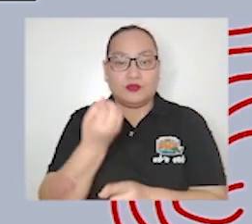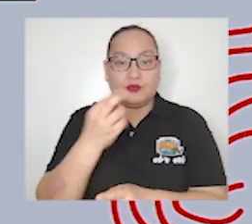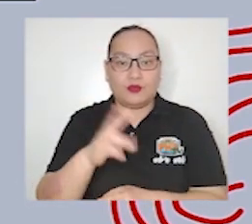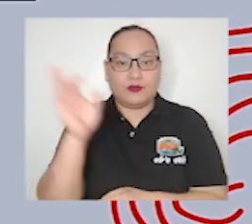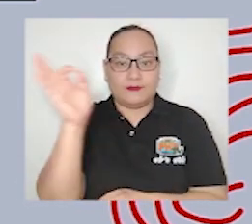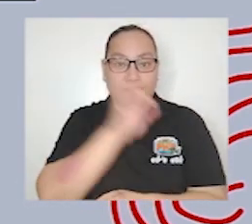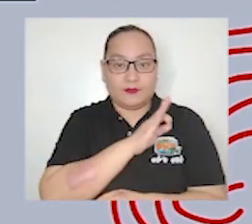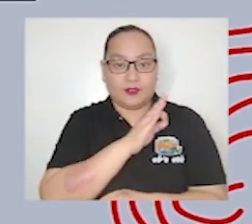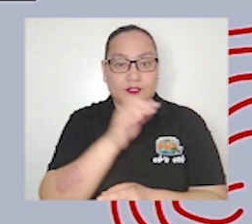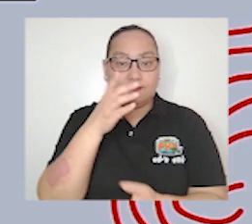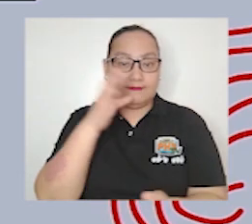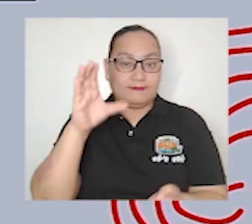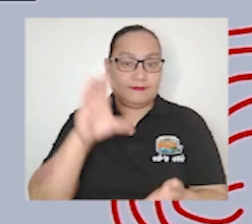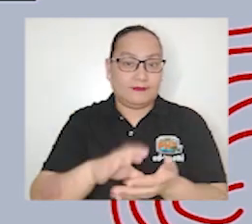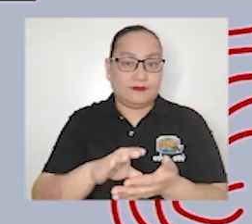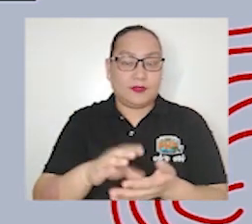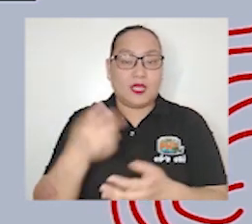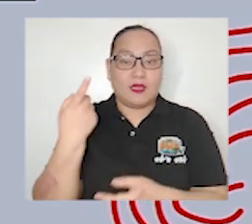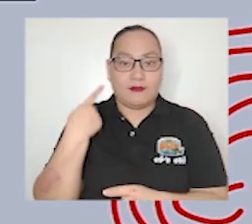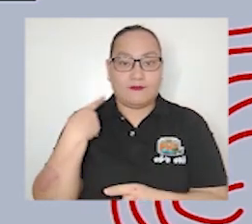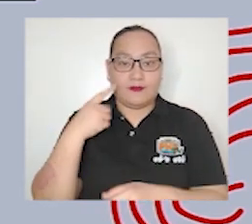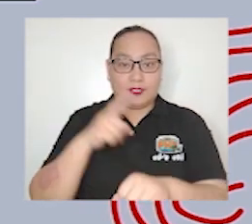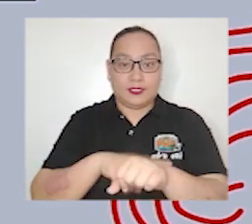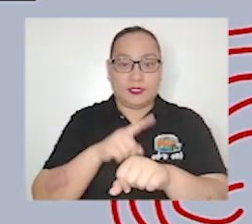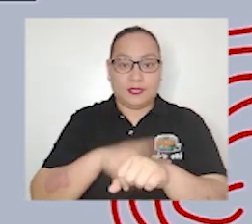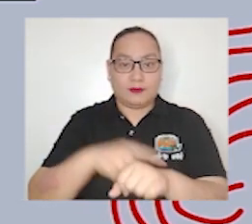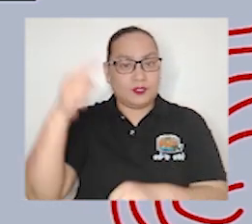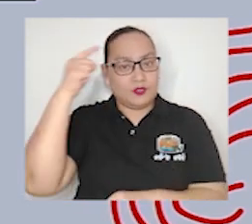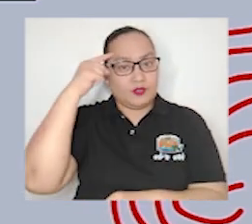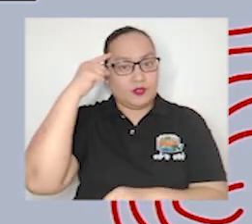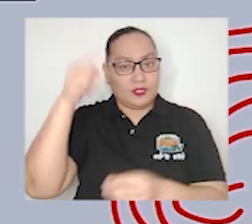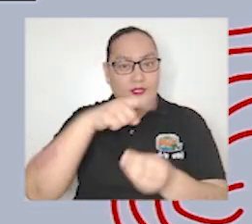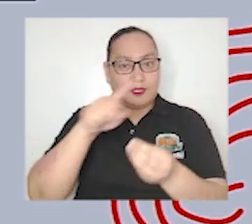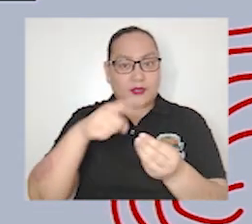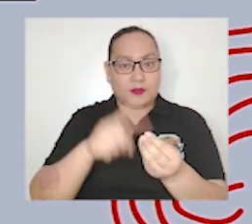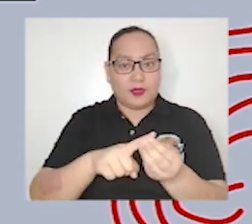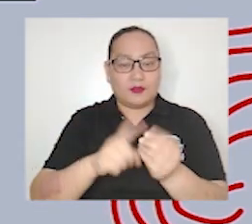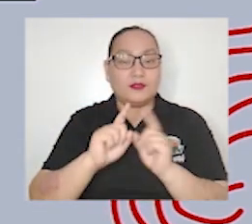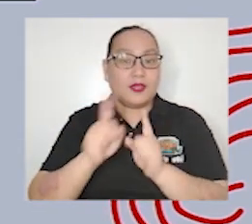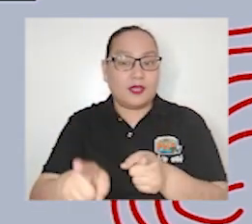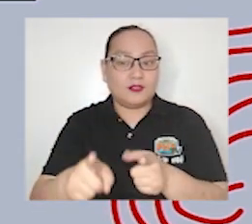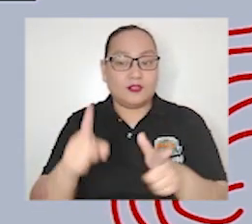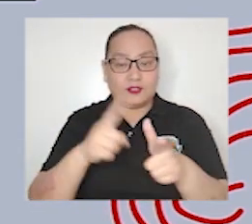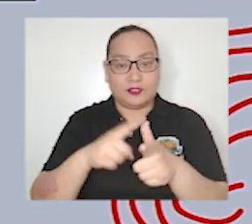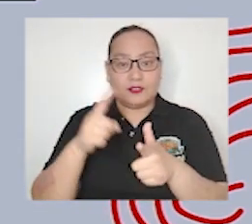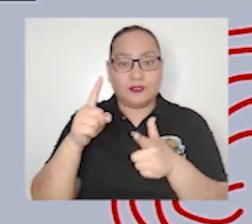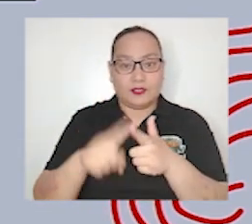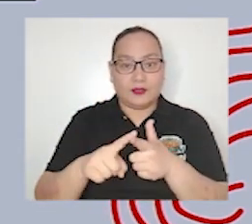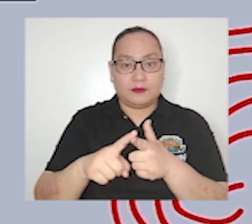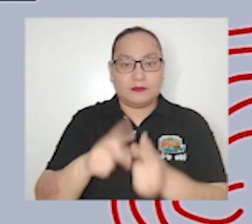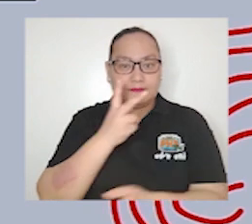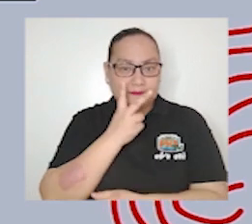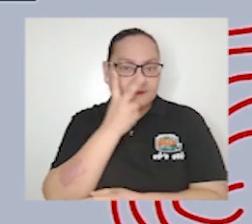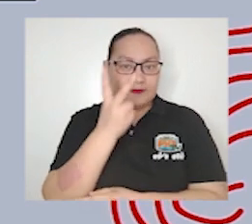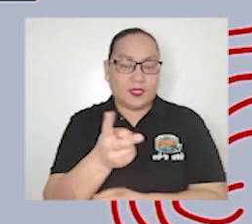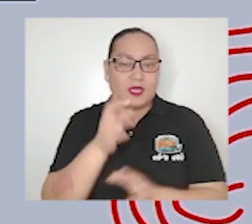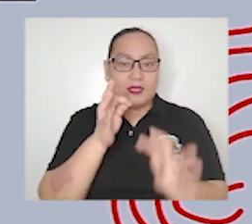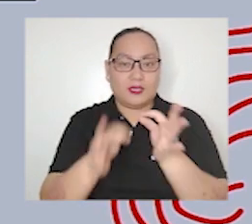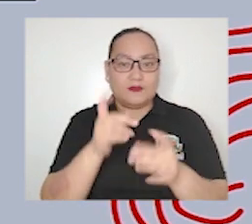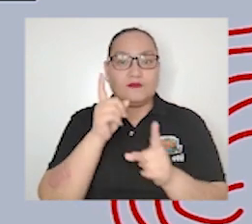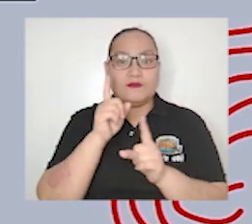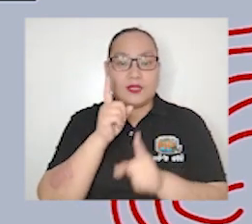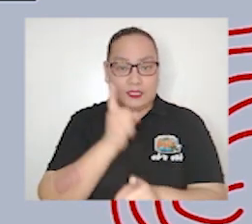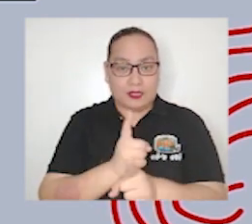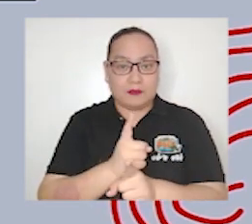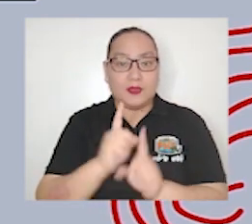section you're given time to think about the answers and after that we're going to check if your answers